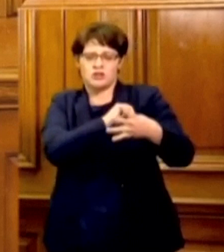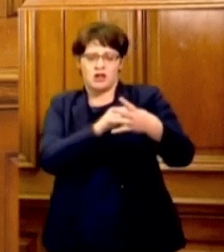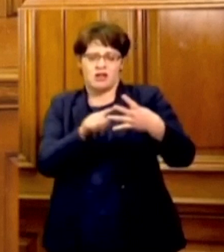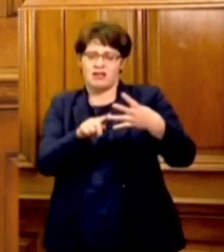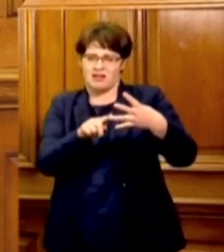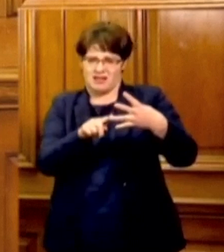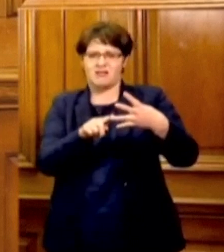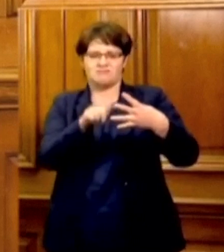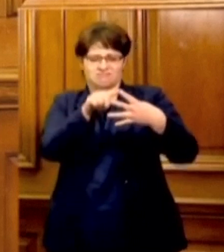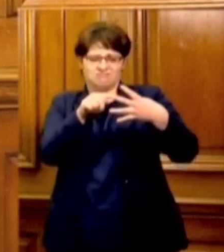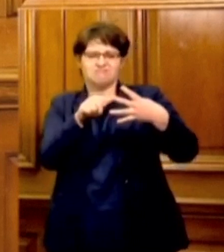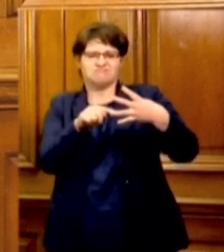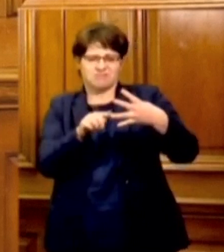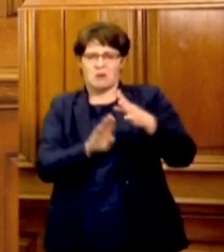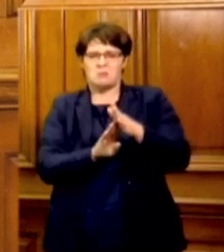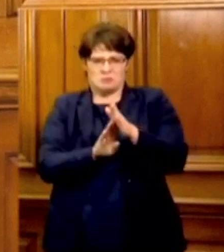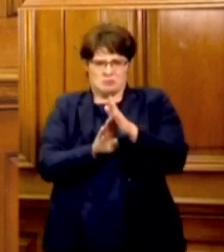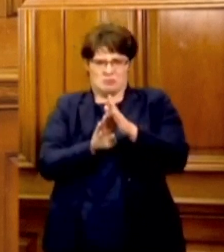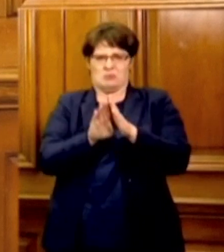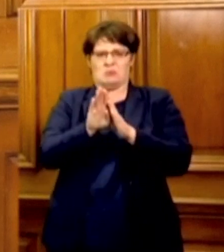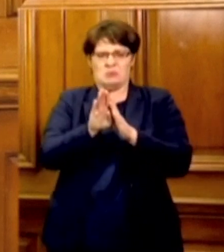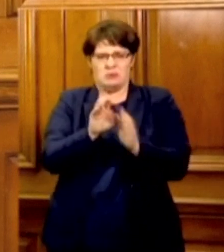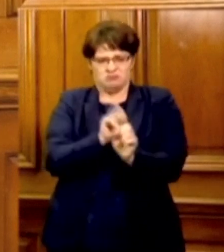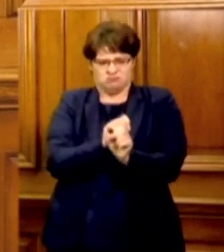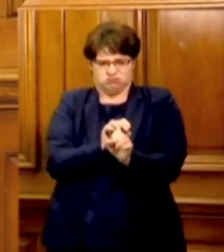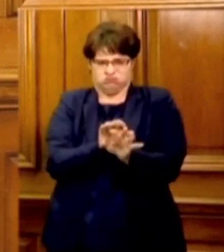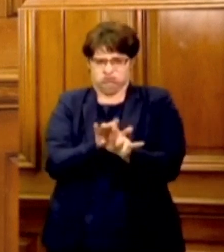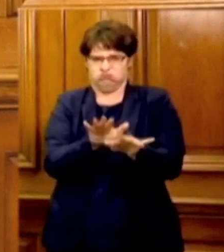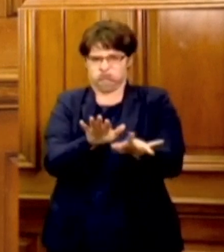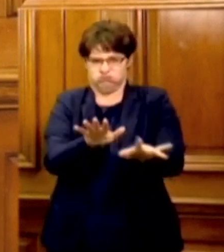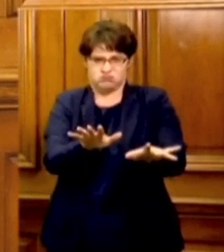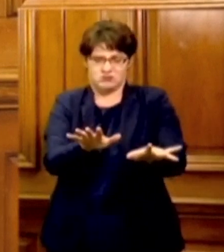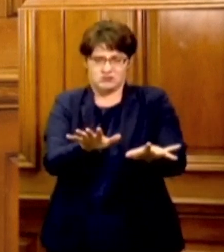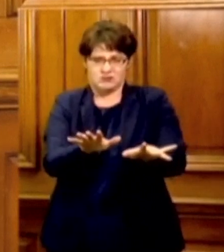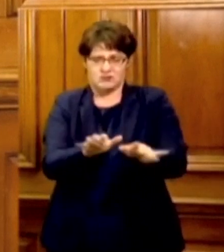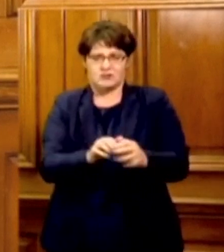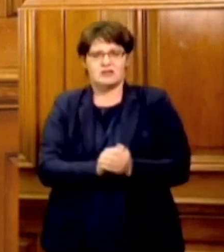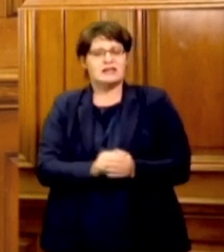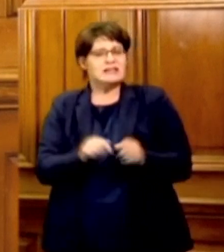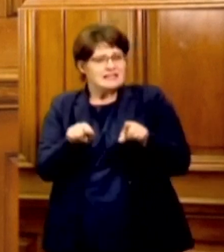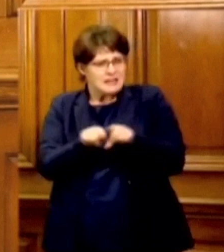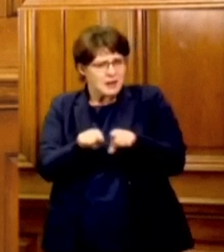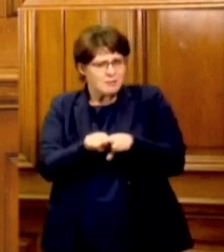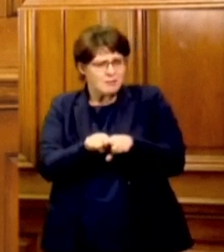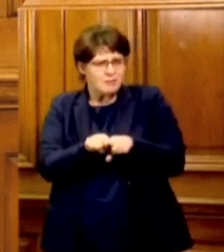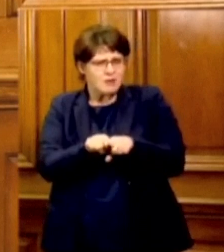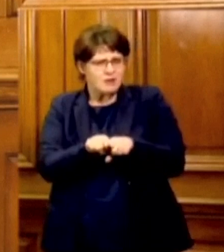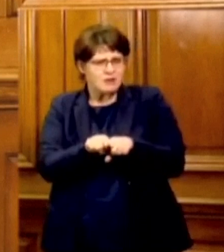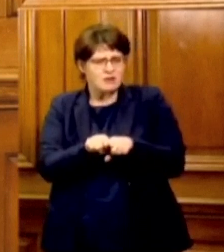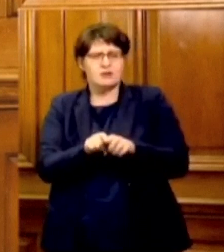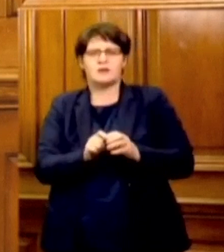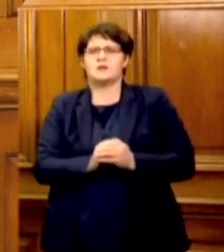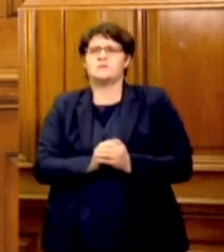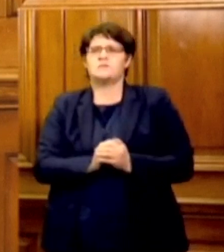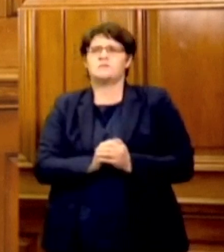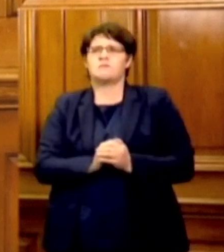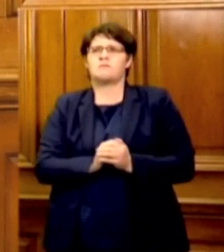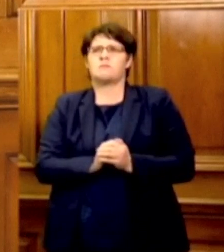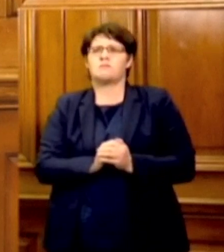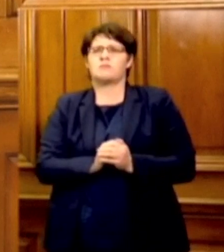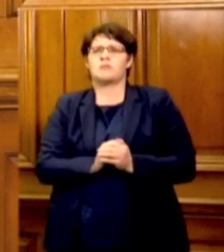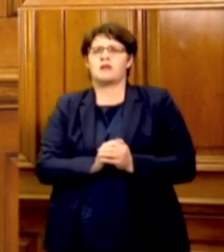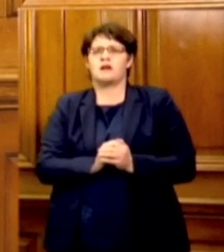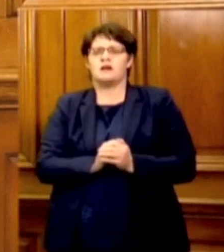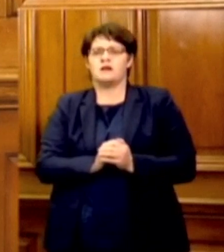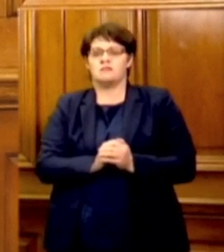experiencing a rapid rise in infections. Even as the country braces for the